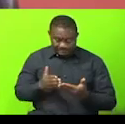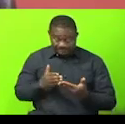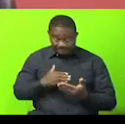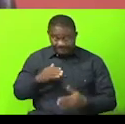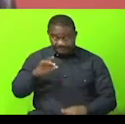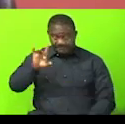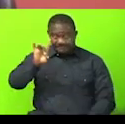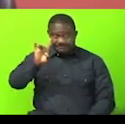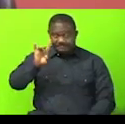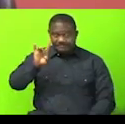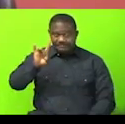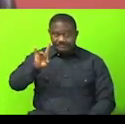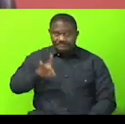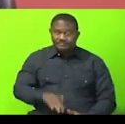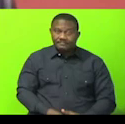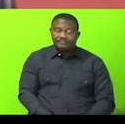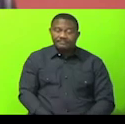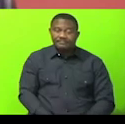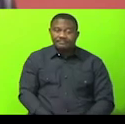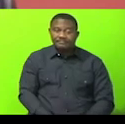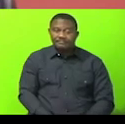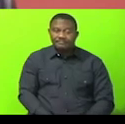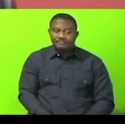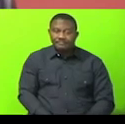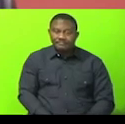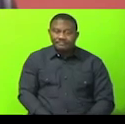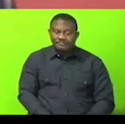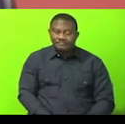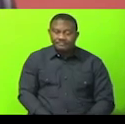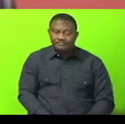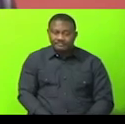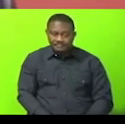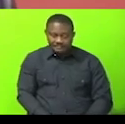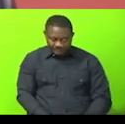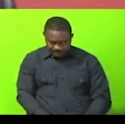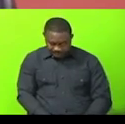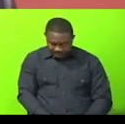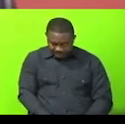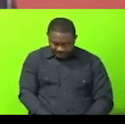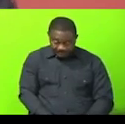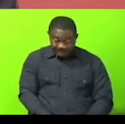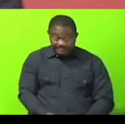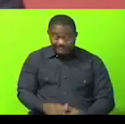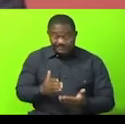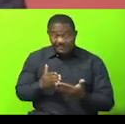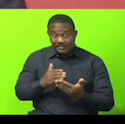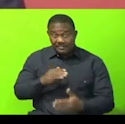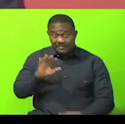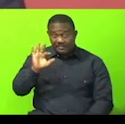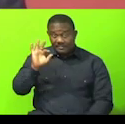page nine.